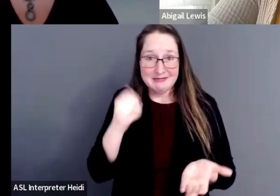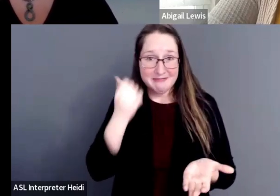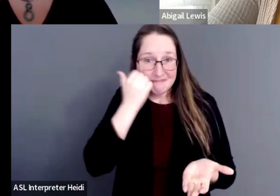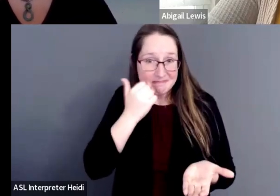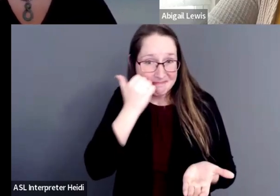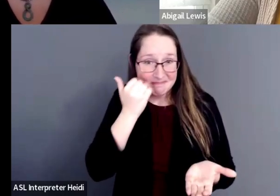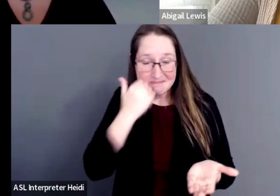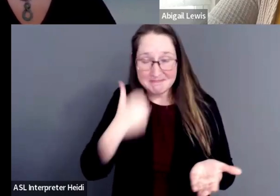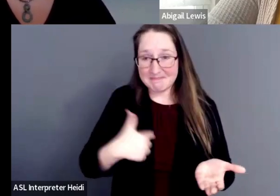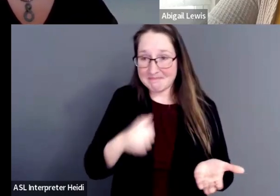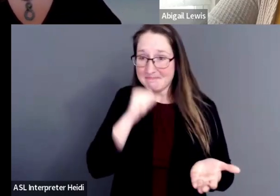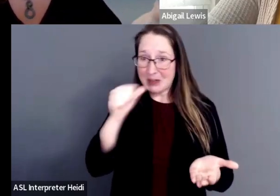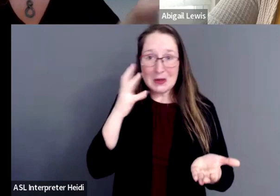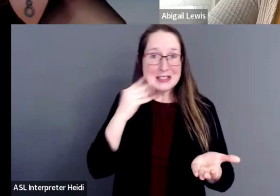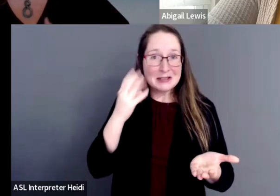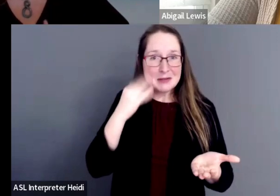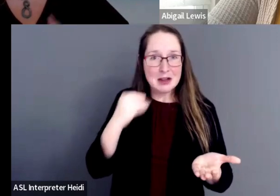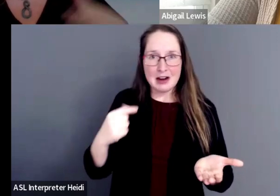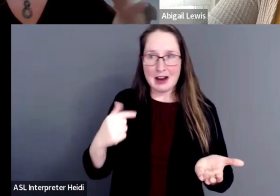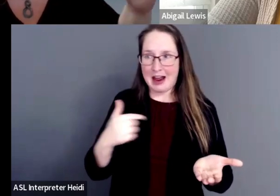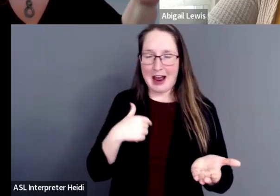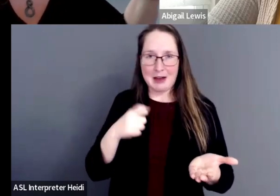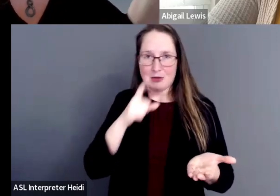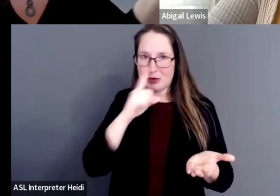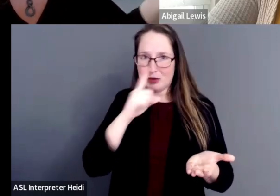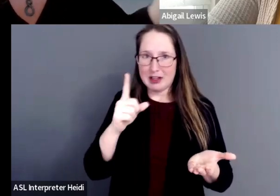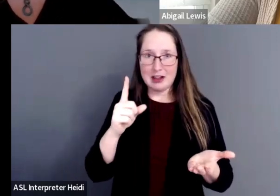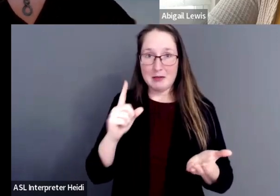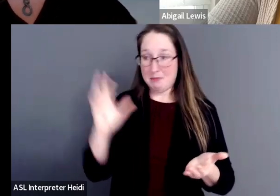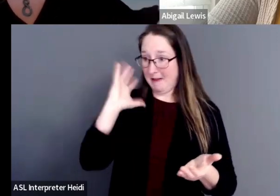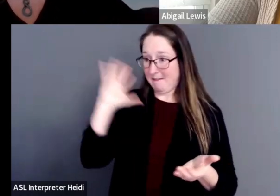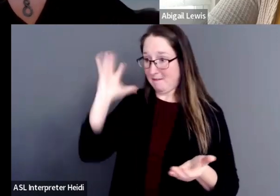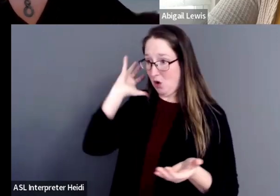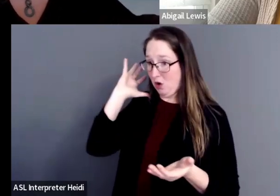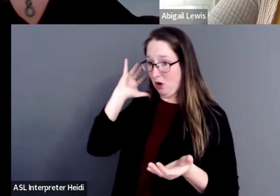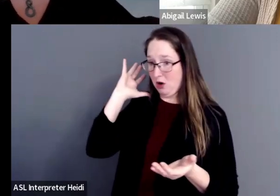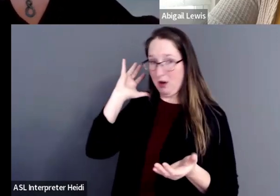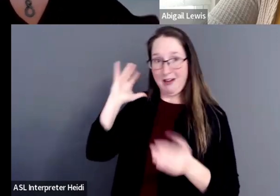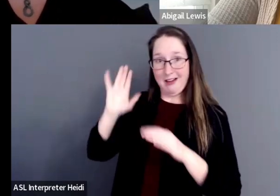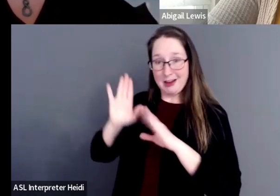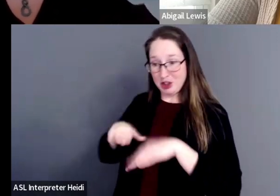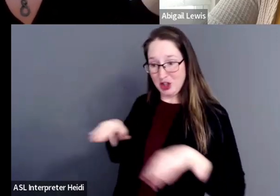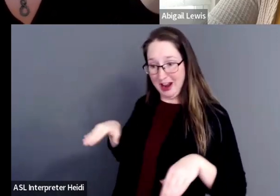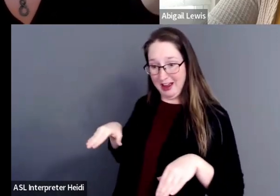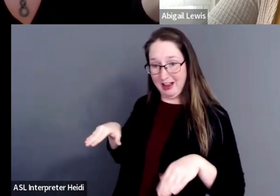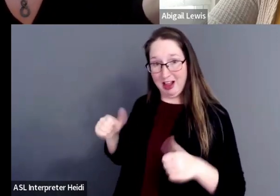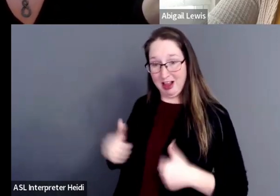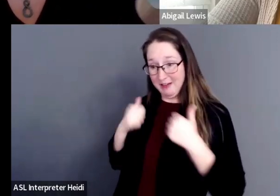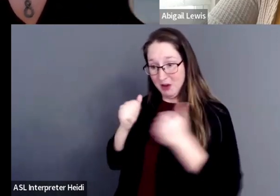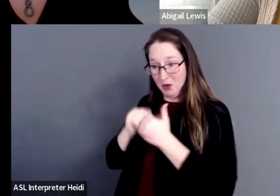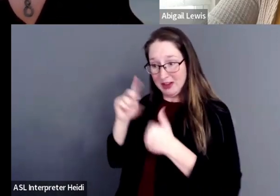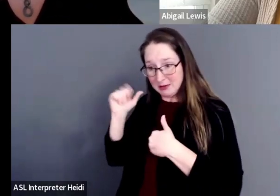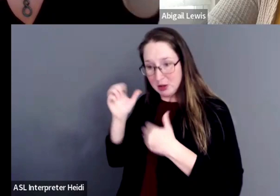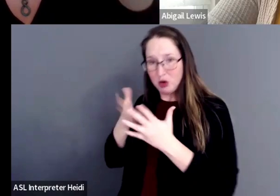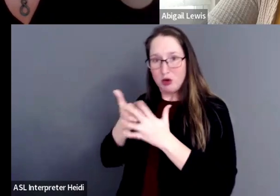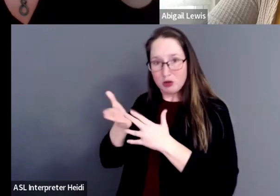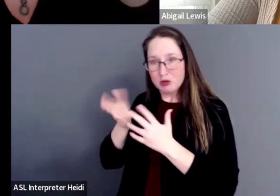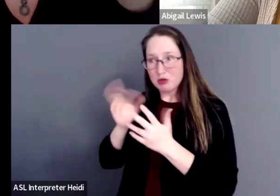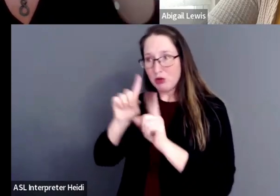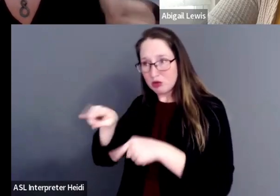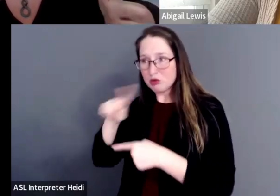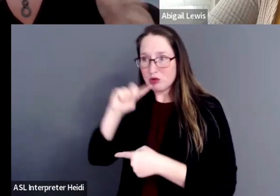experience because I've so far from where I was as a child with a disability, going to a deaf school,